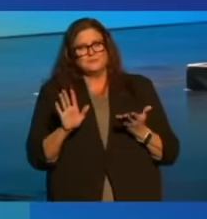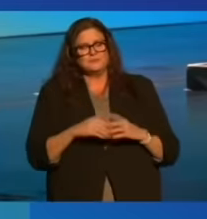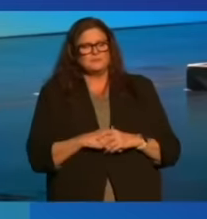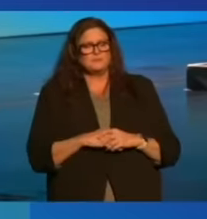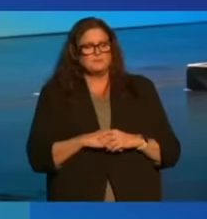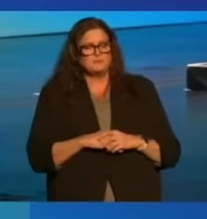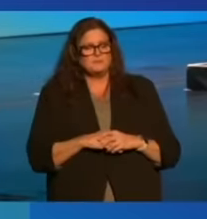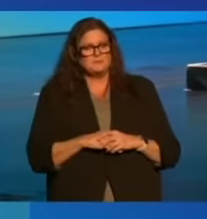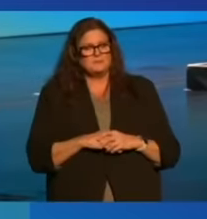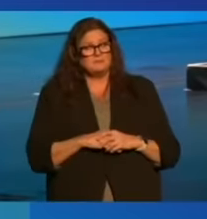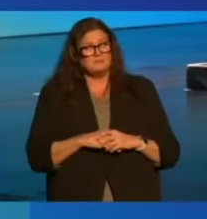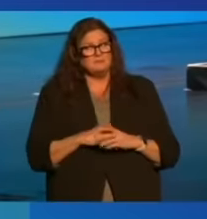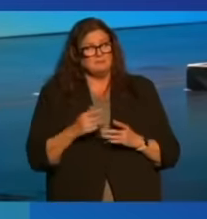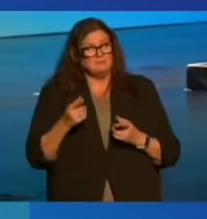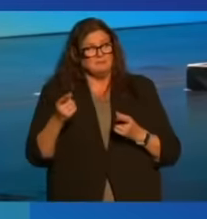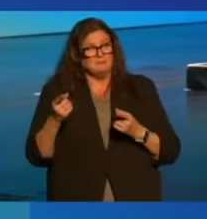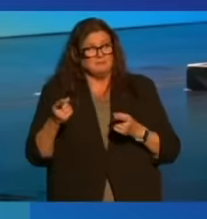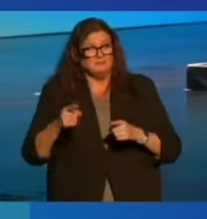But, it's coming.